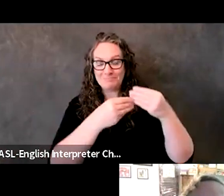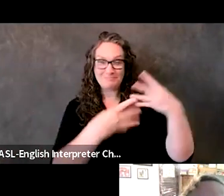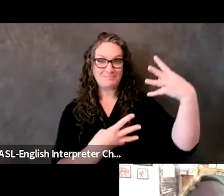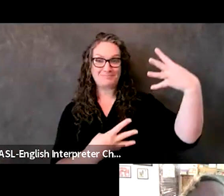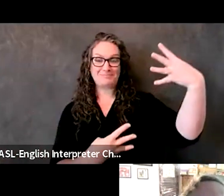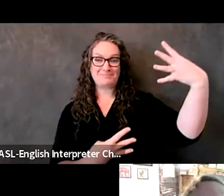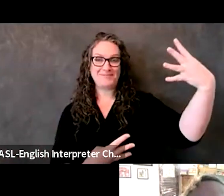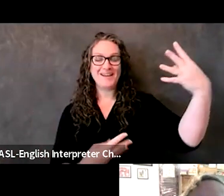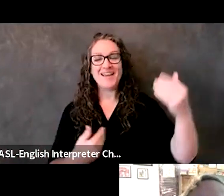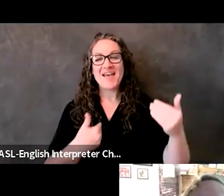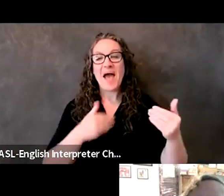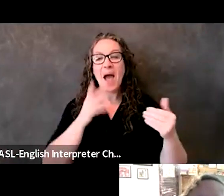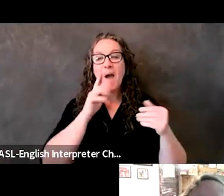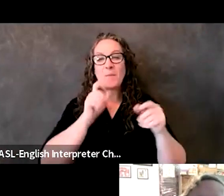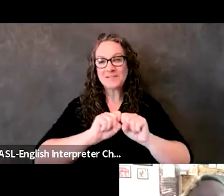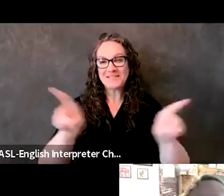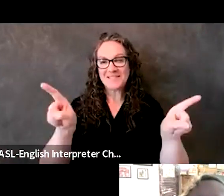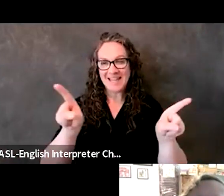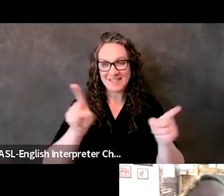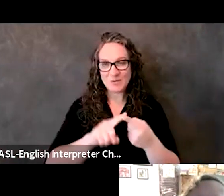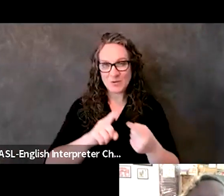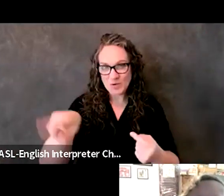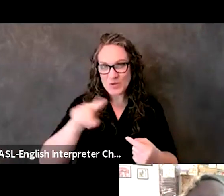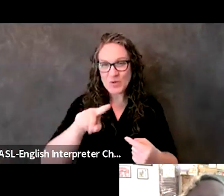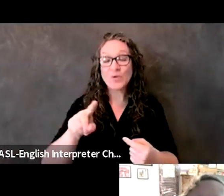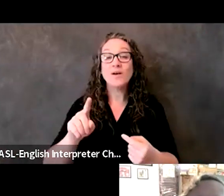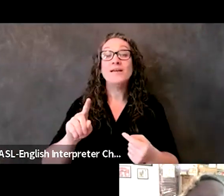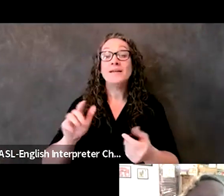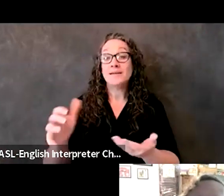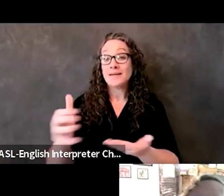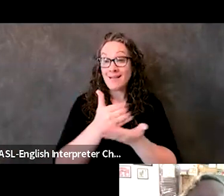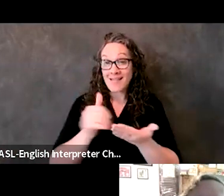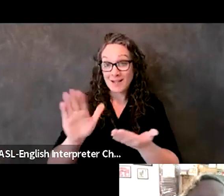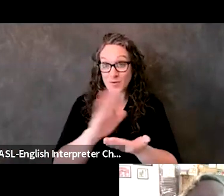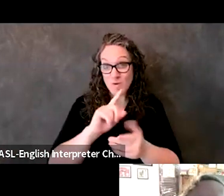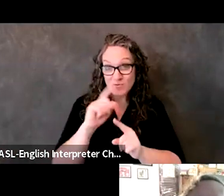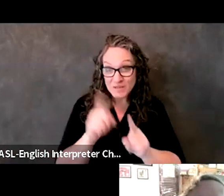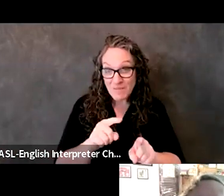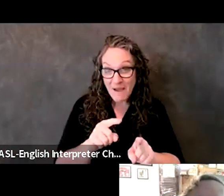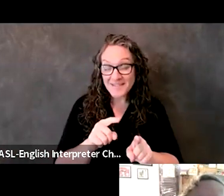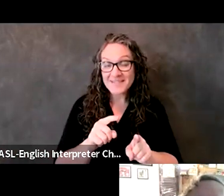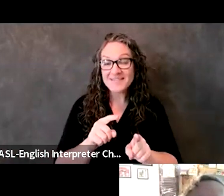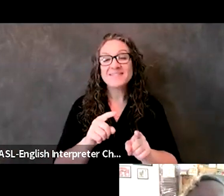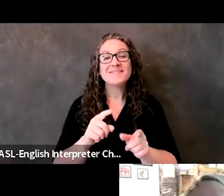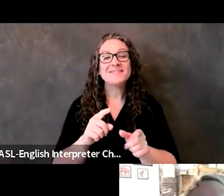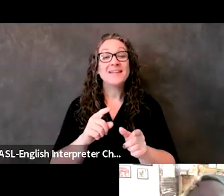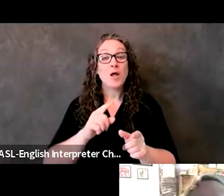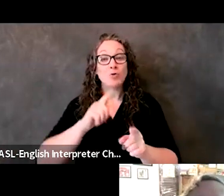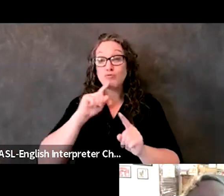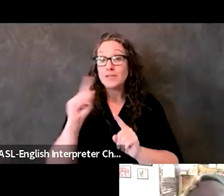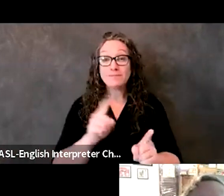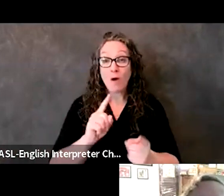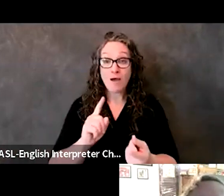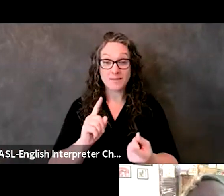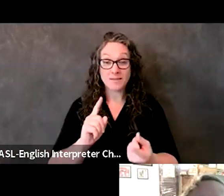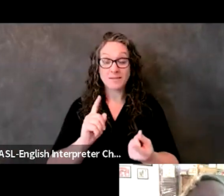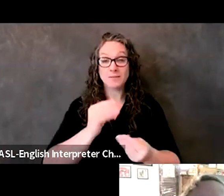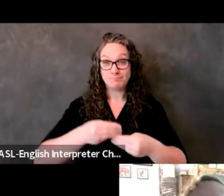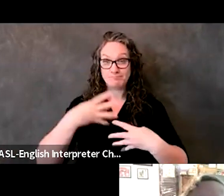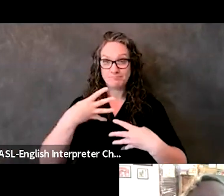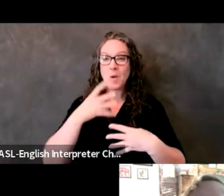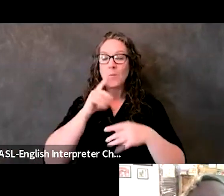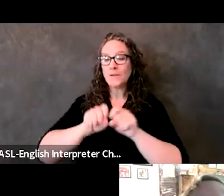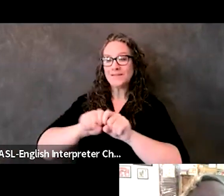to each of you and we'll get responses. And then we're going to send out those responses to everybody that registered.